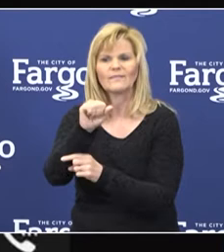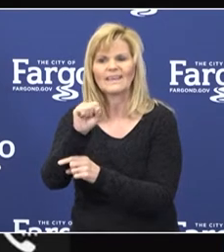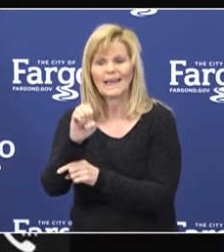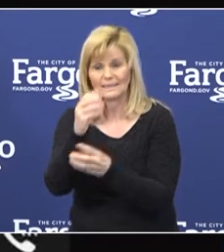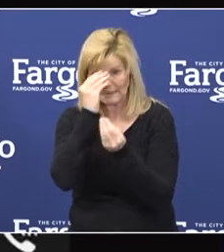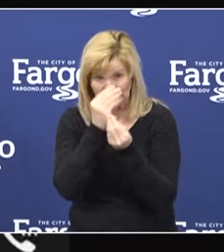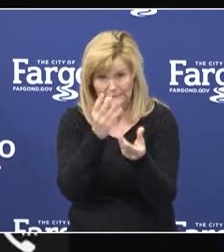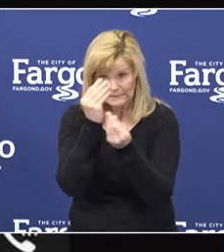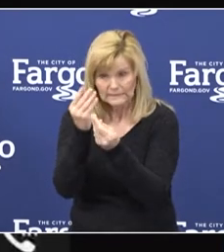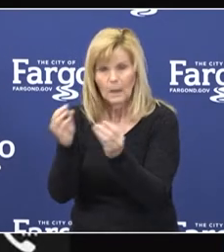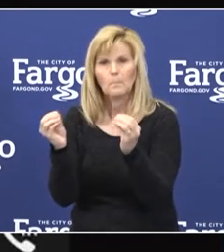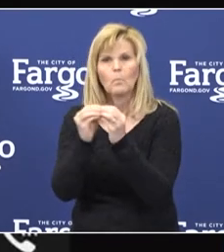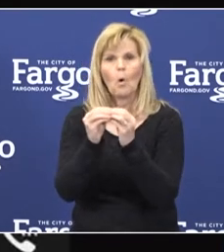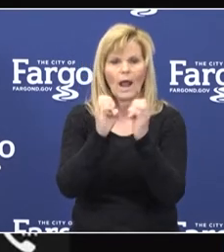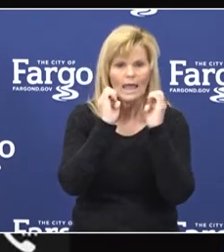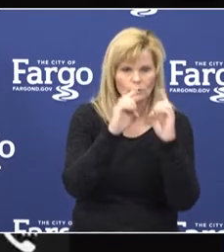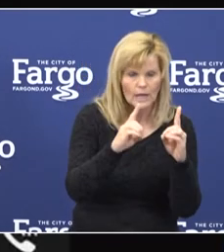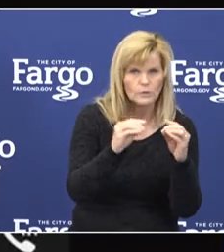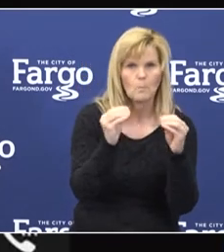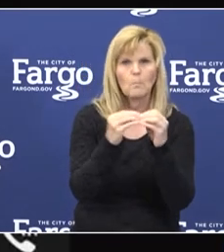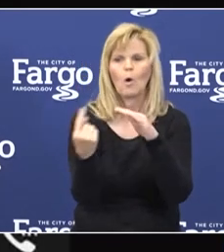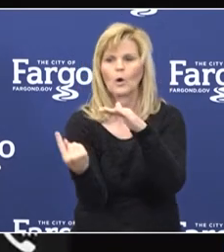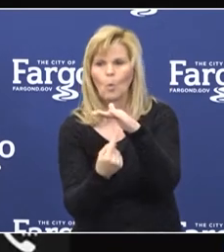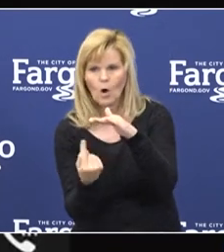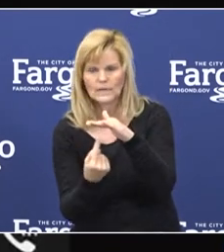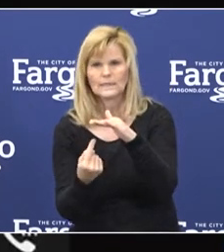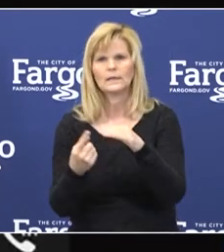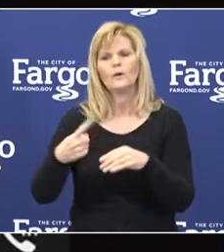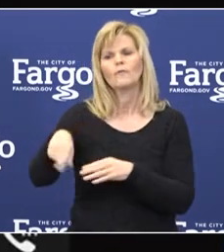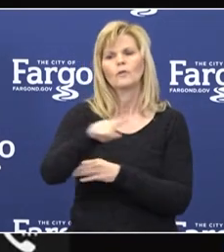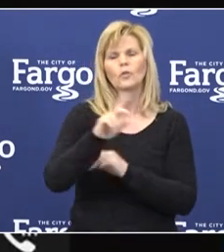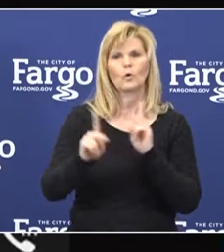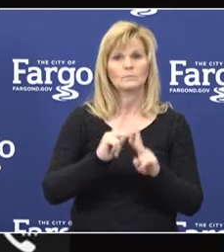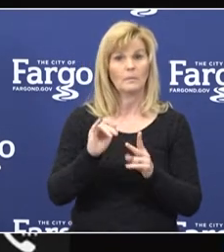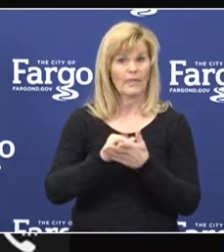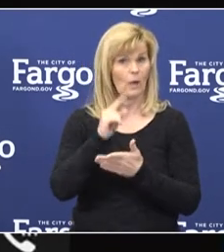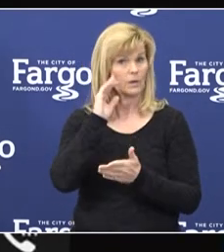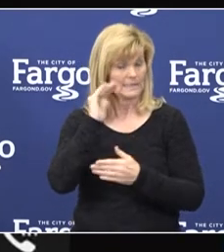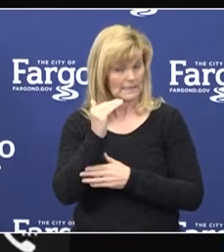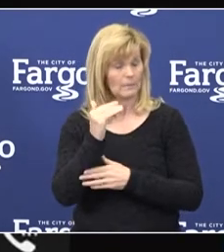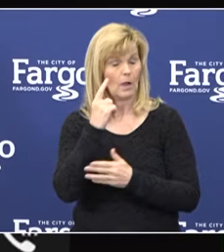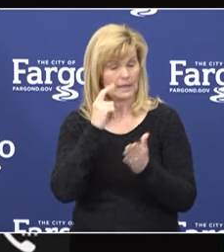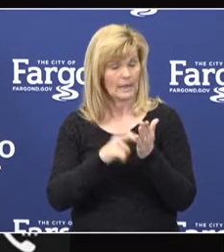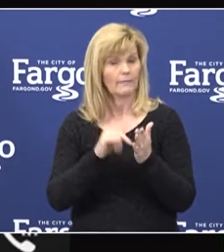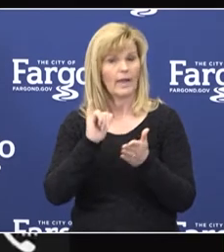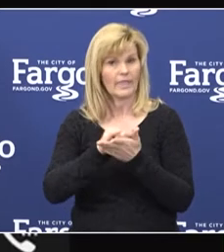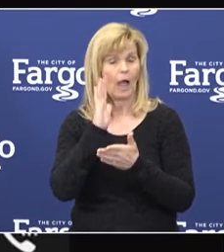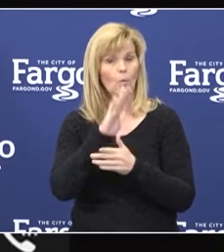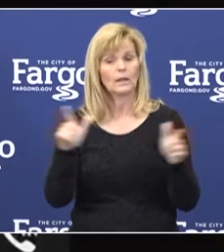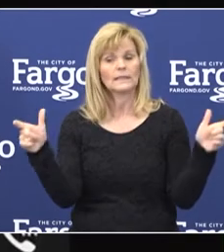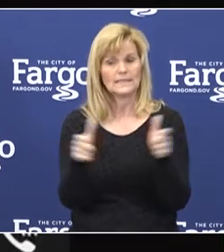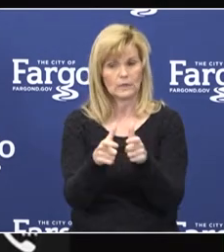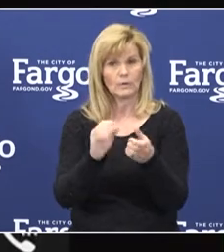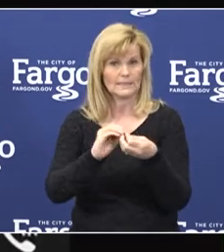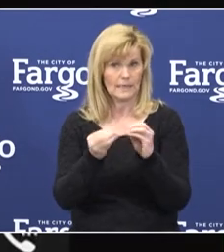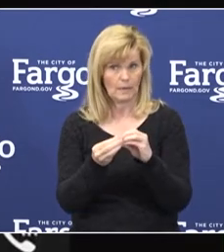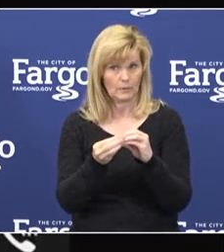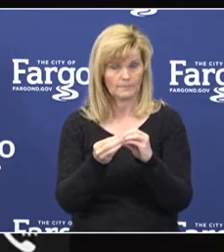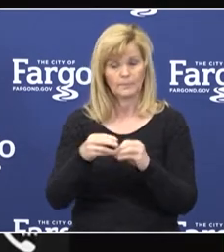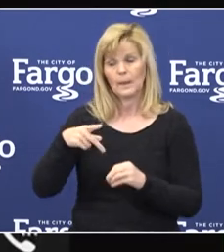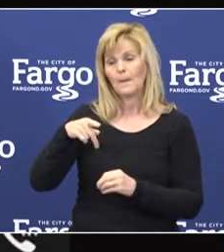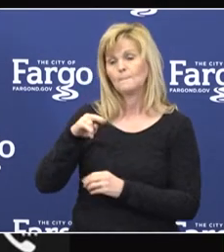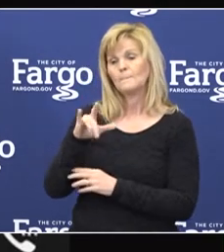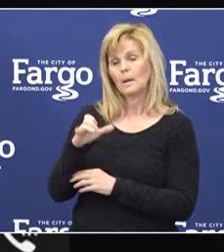education on the isolation and quarantine procedures, which eventually works to decrease the spread. From a public health perspective,